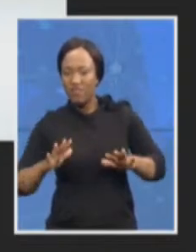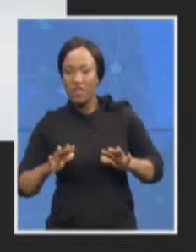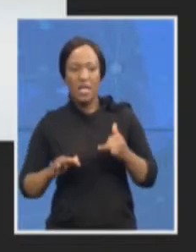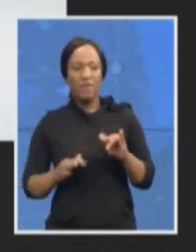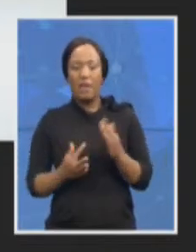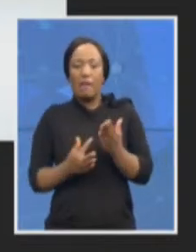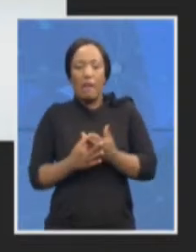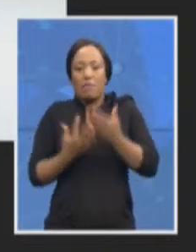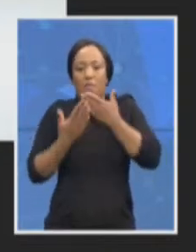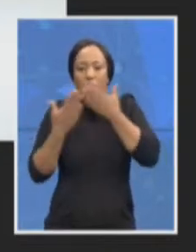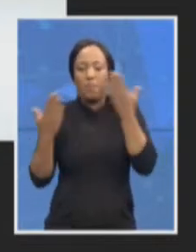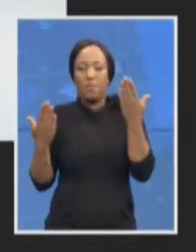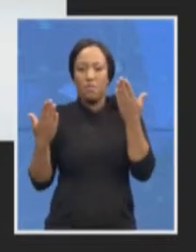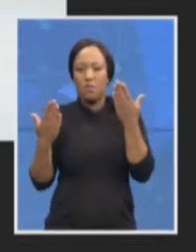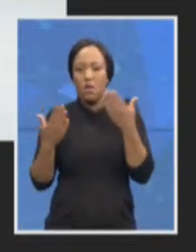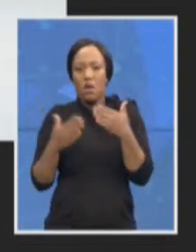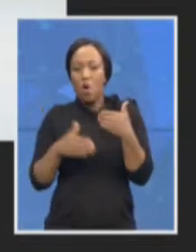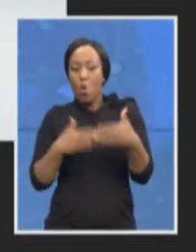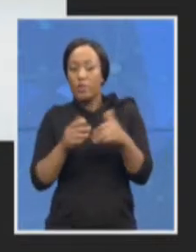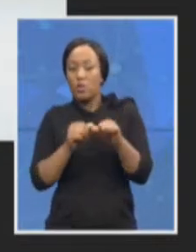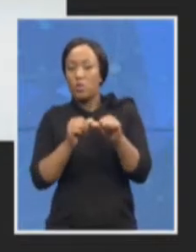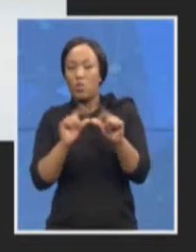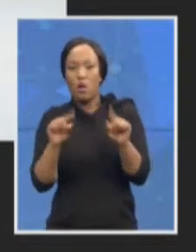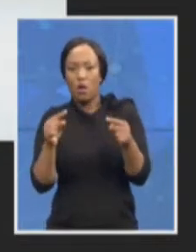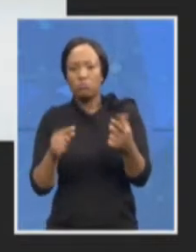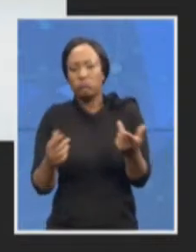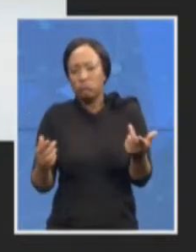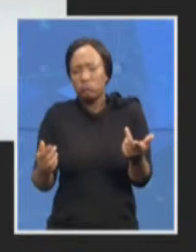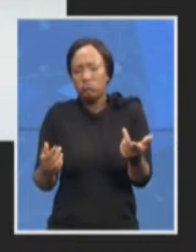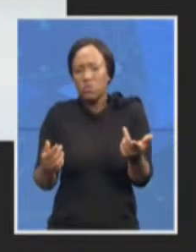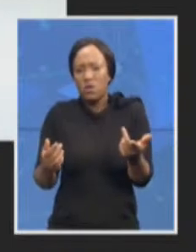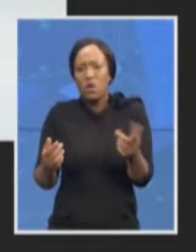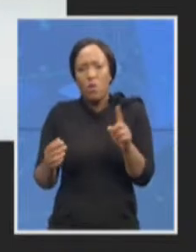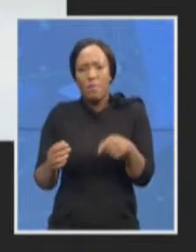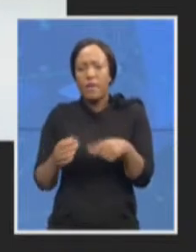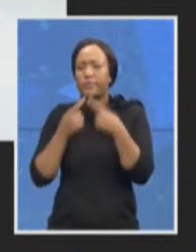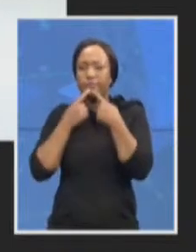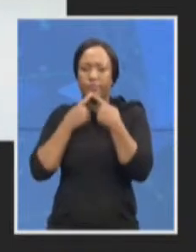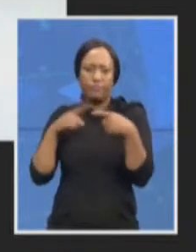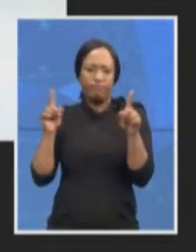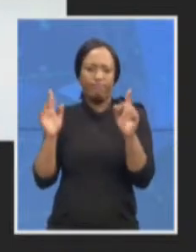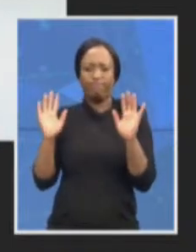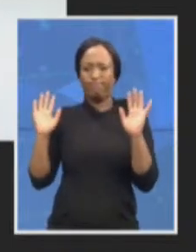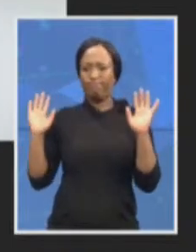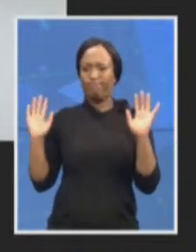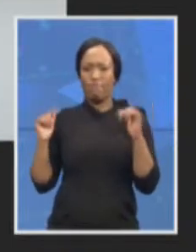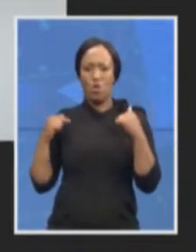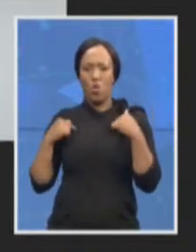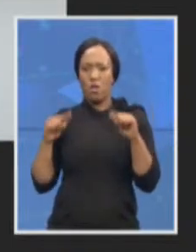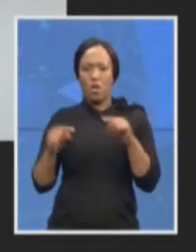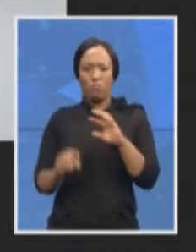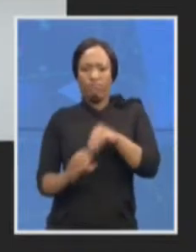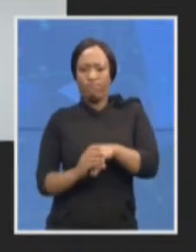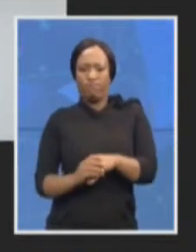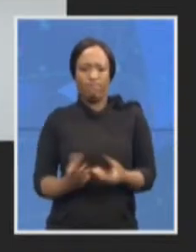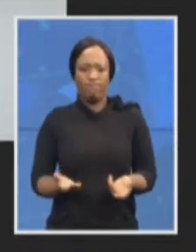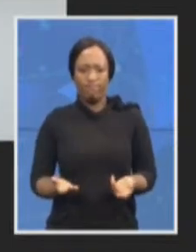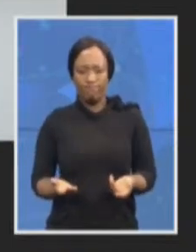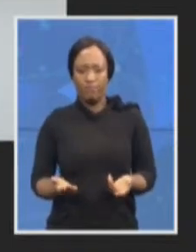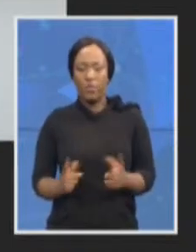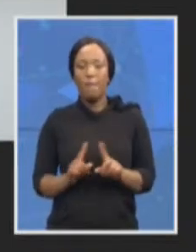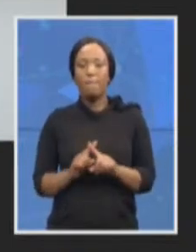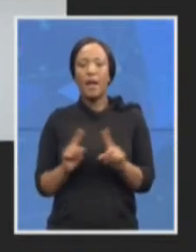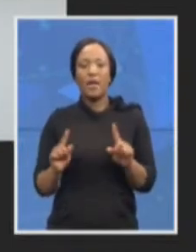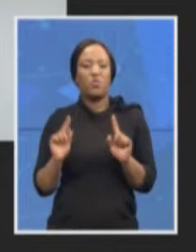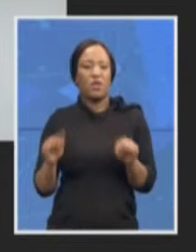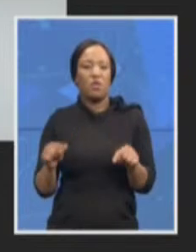that stage we must issue a null of null prosecuting certificate but we can't do that until we've reached a point where we